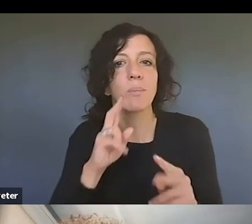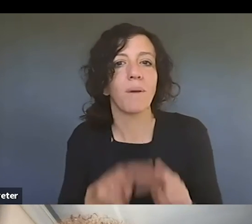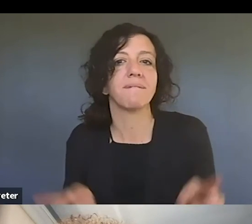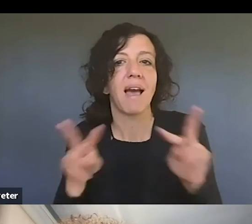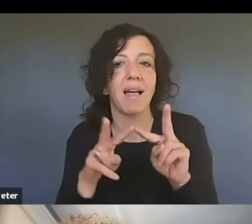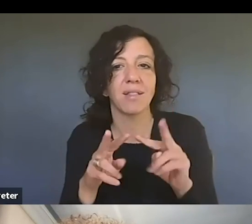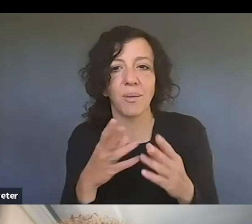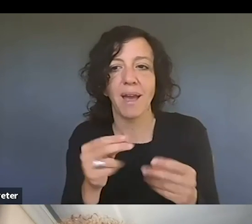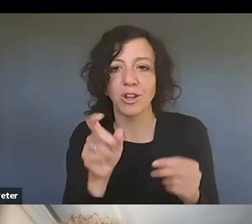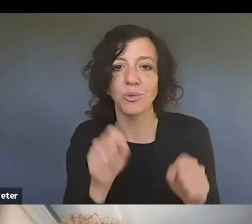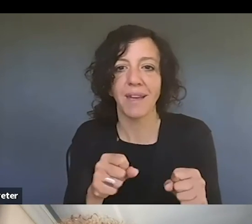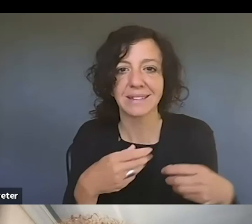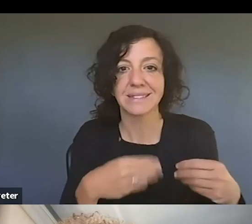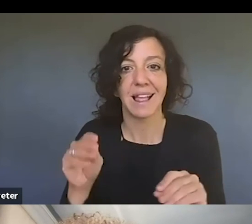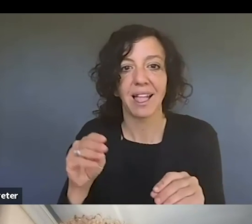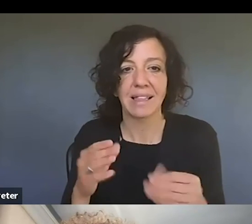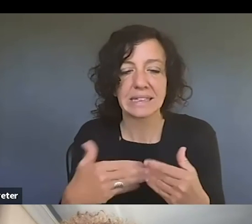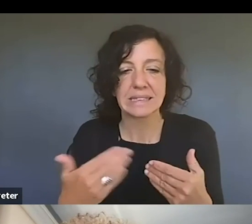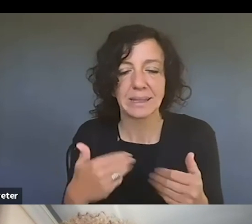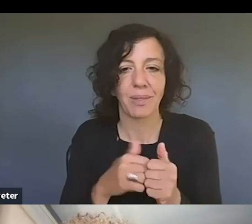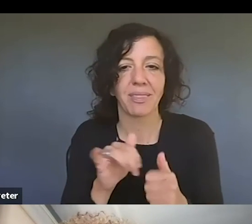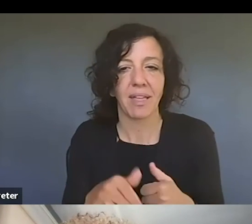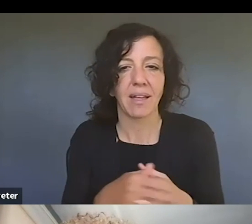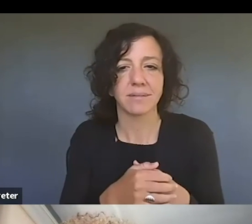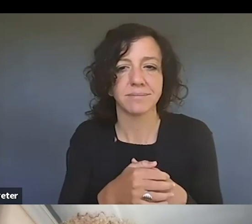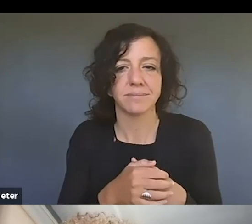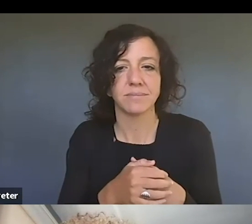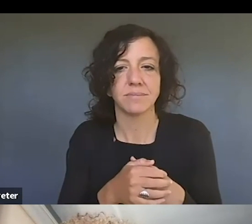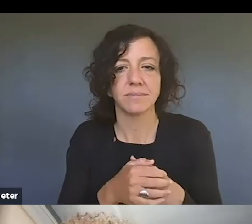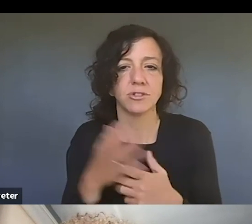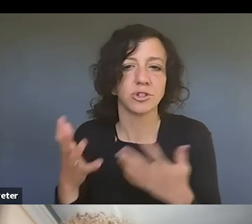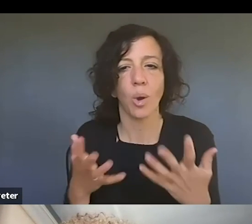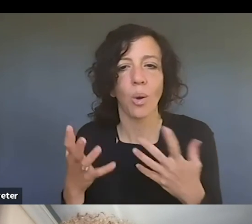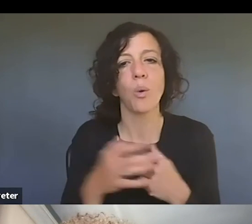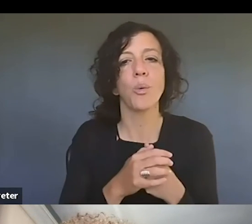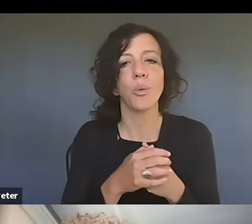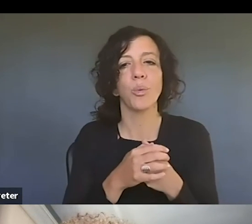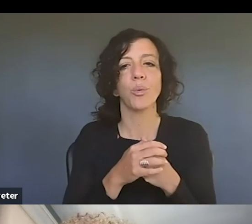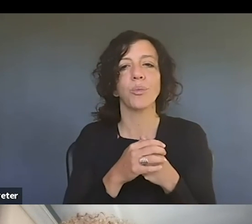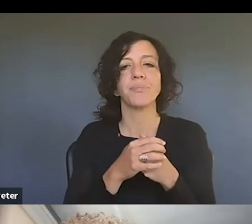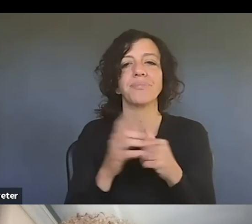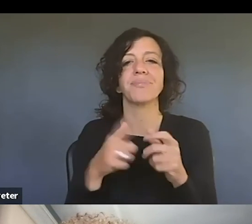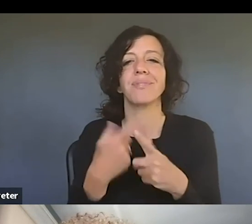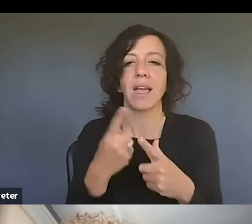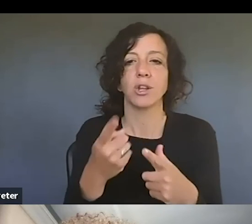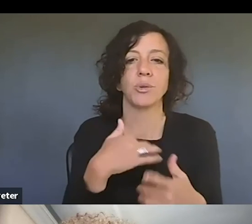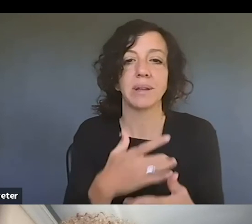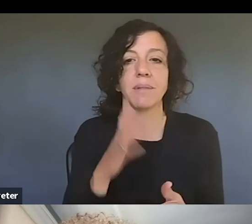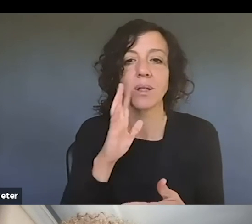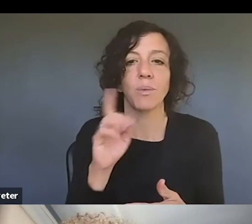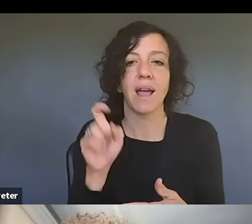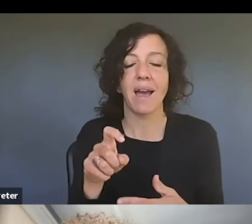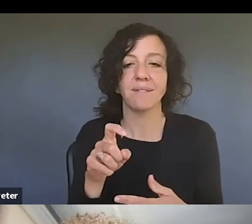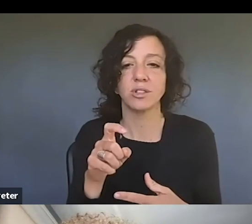be commercializing so um you know you that you would normally have to